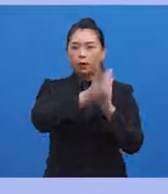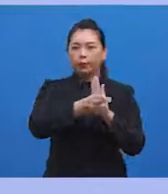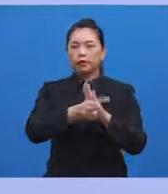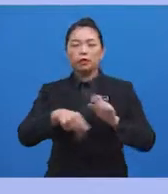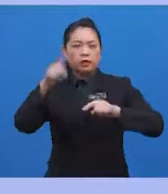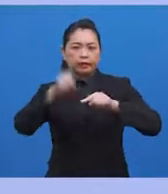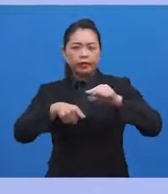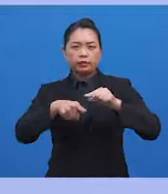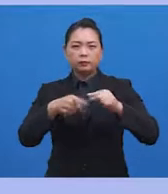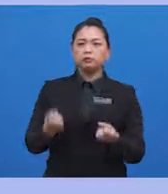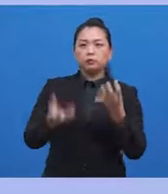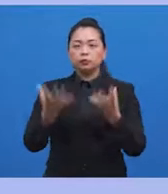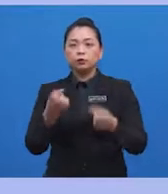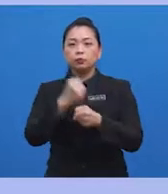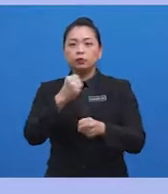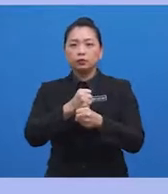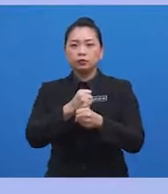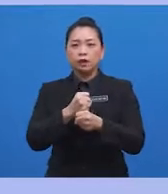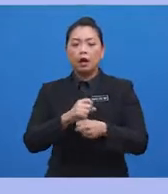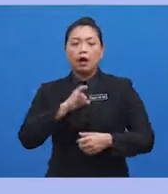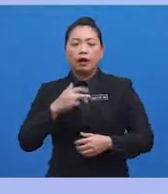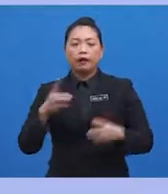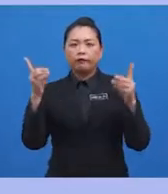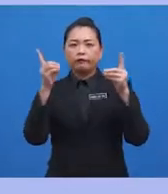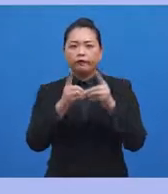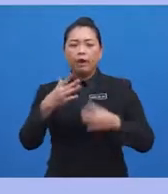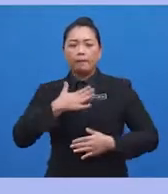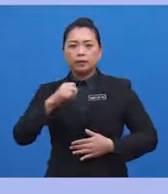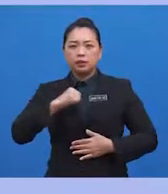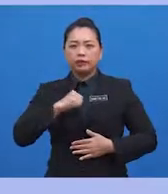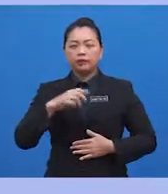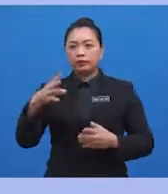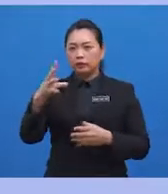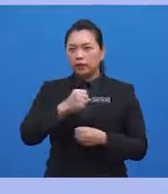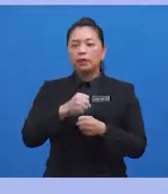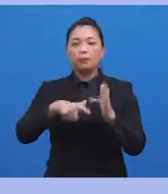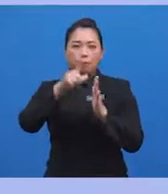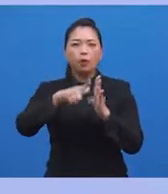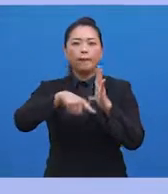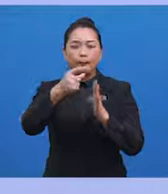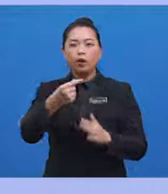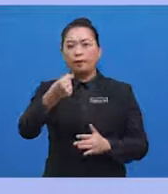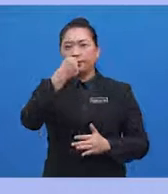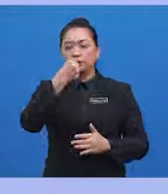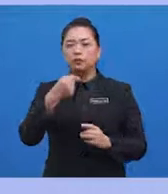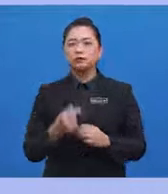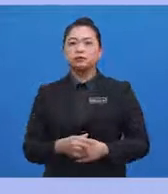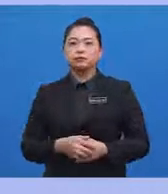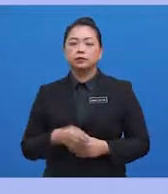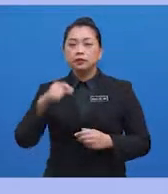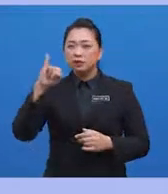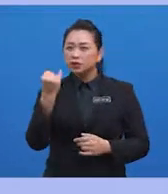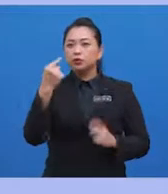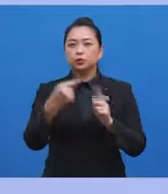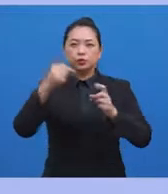to juggle the growing load. I found myself taking more and more pills just to keep up and then even more pills to get